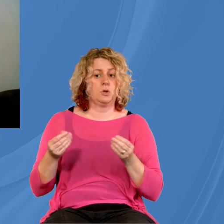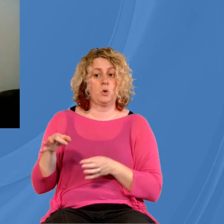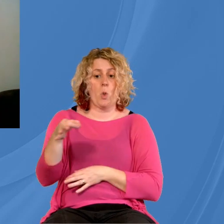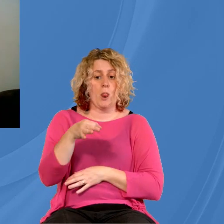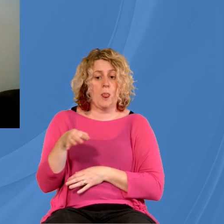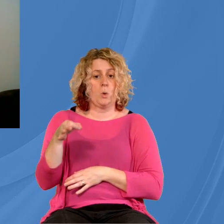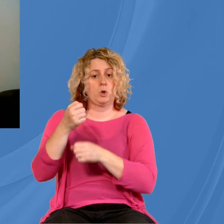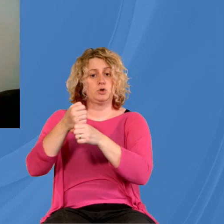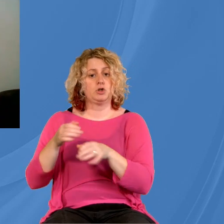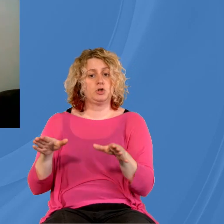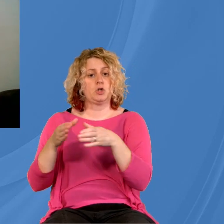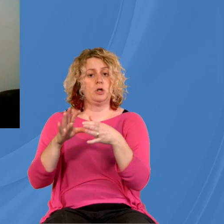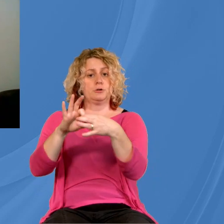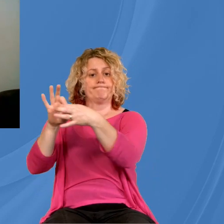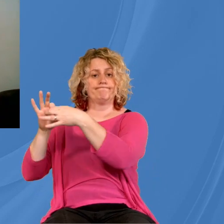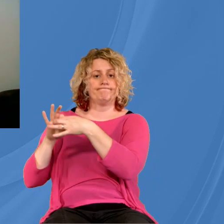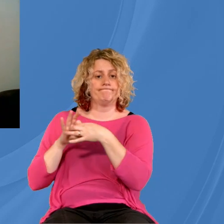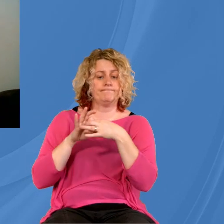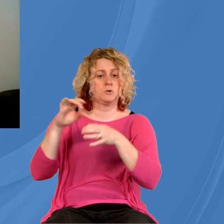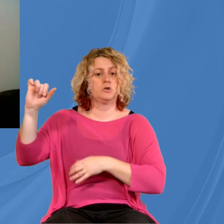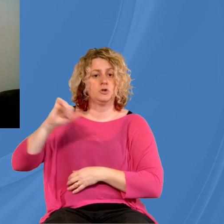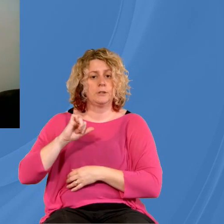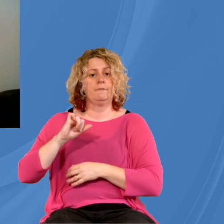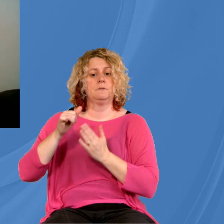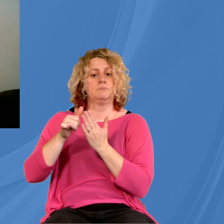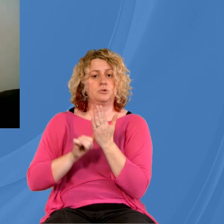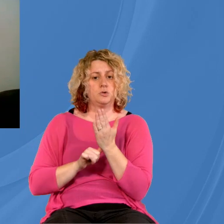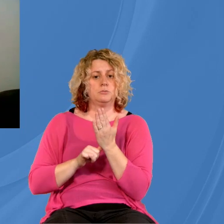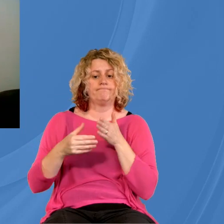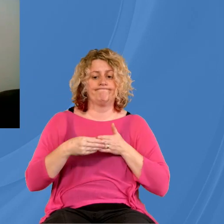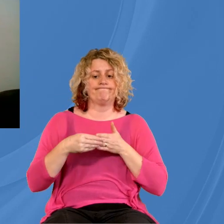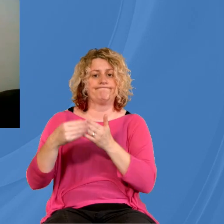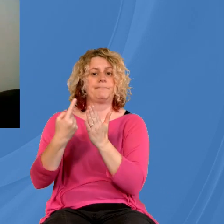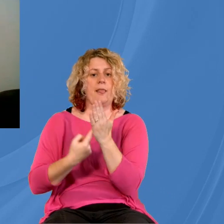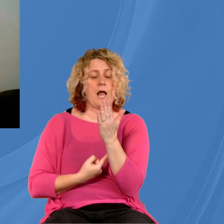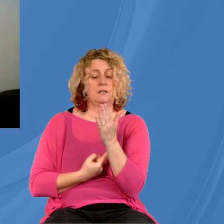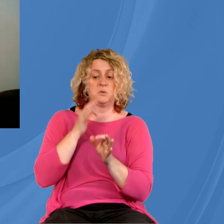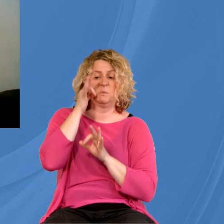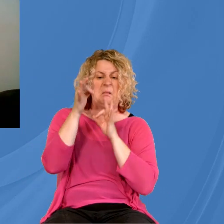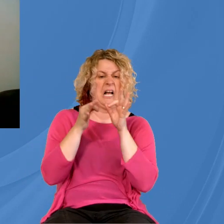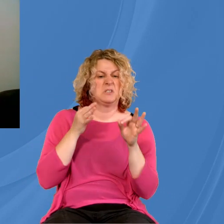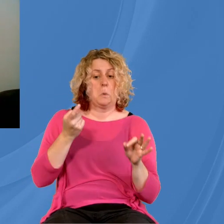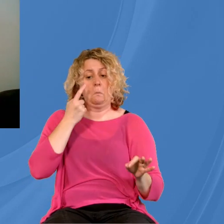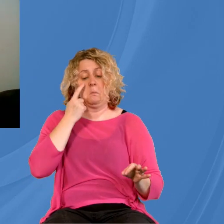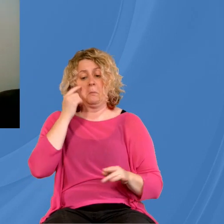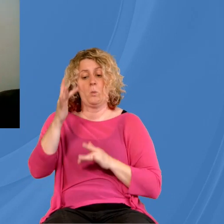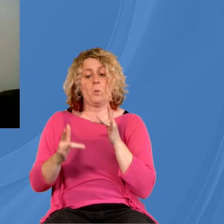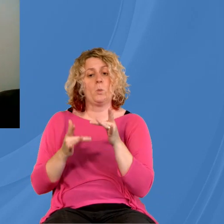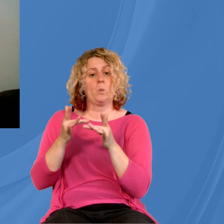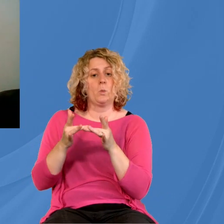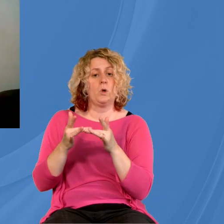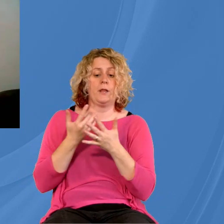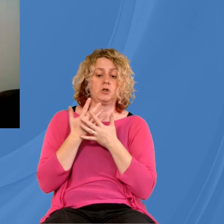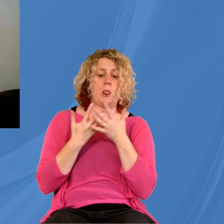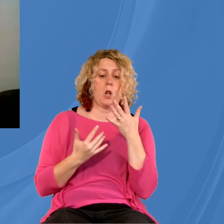church, will have produced guidance as well. So do just have a hunt around. Do ask other people. You'll find that probably there are not questions that